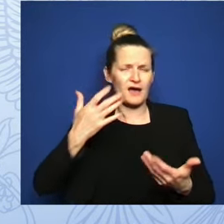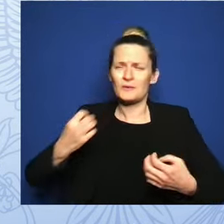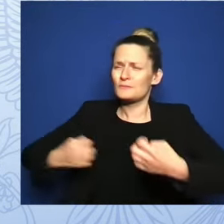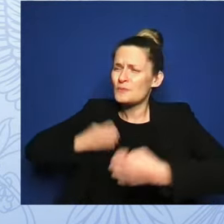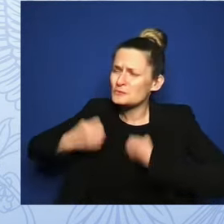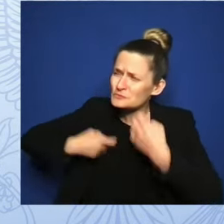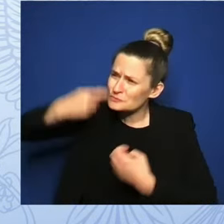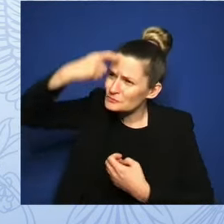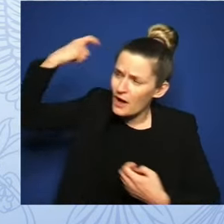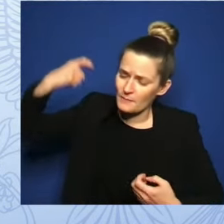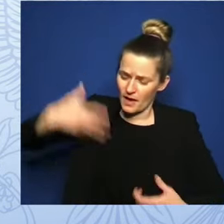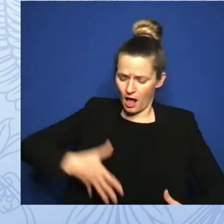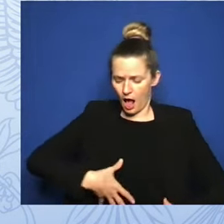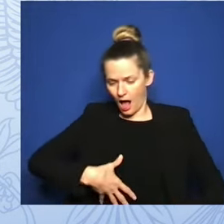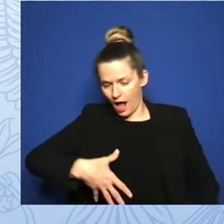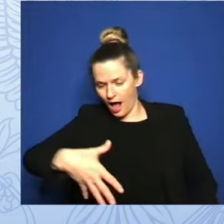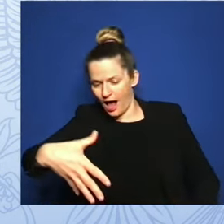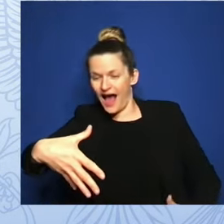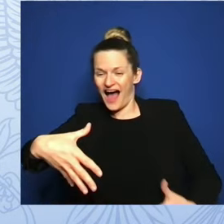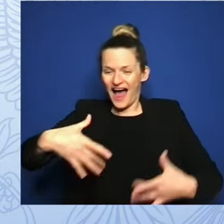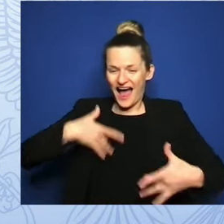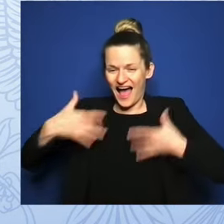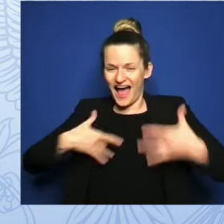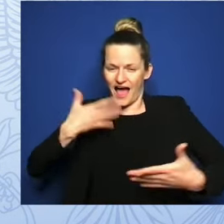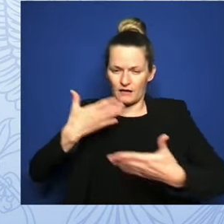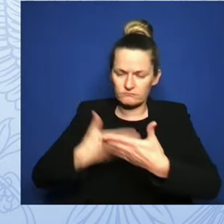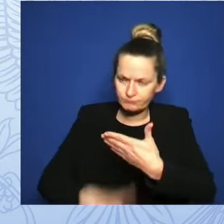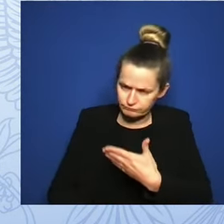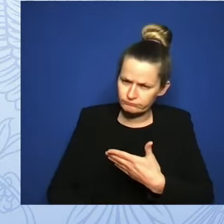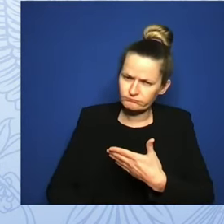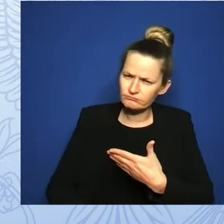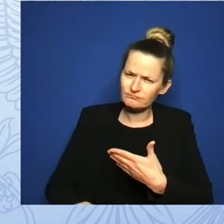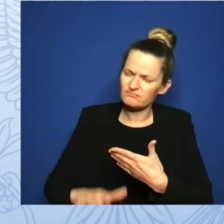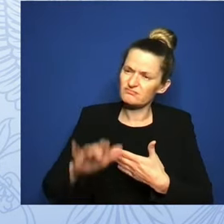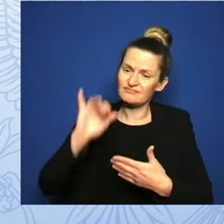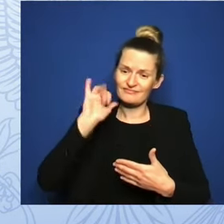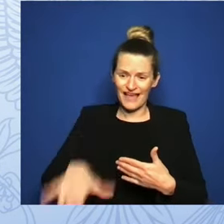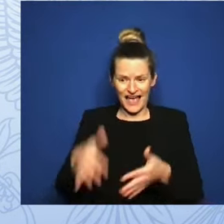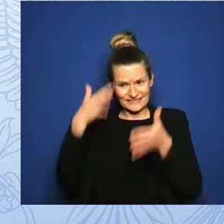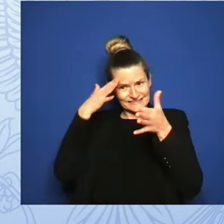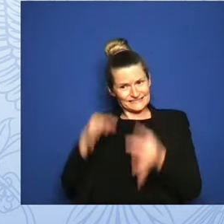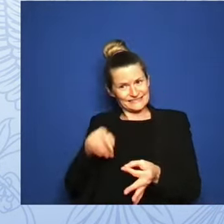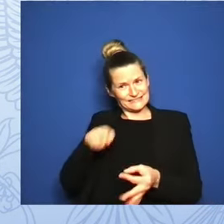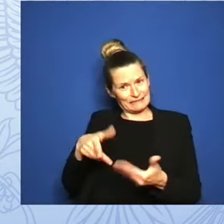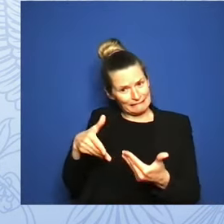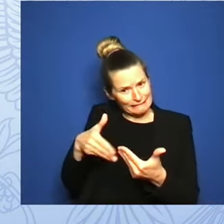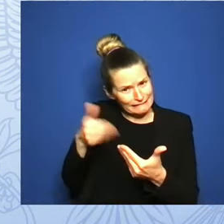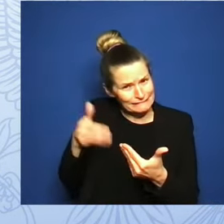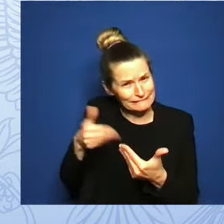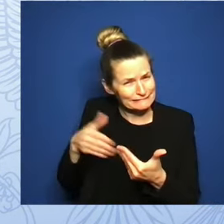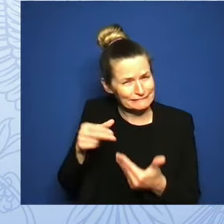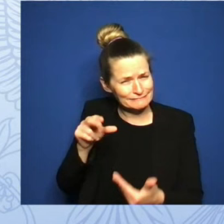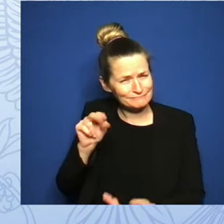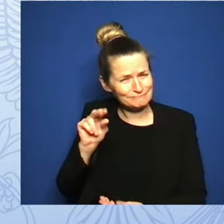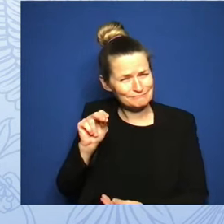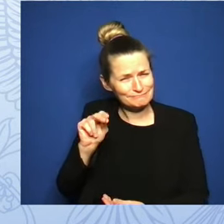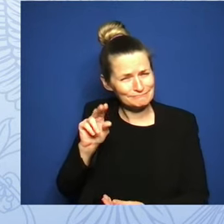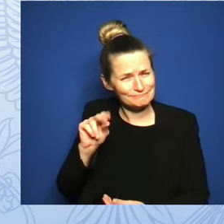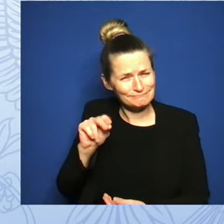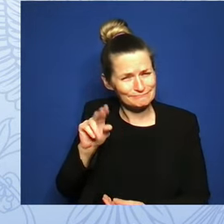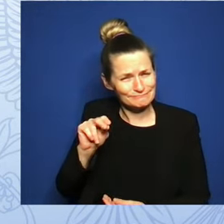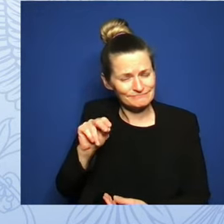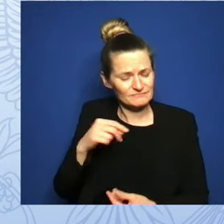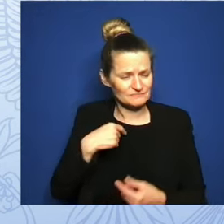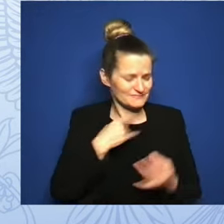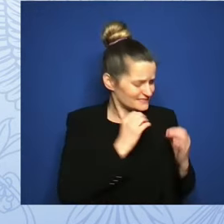made an incredibly difficult decision after thorough research to terminate my pregnancy. To make a painful